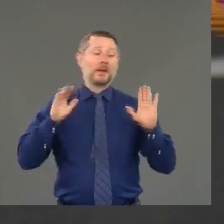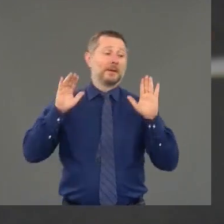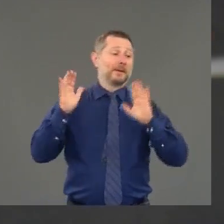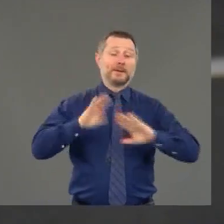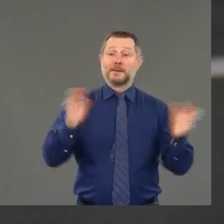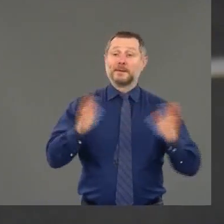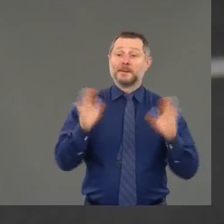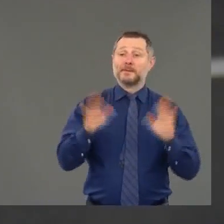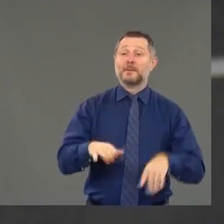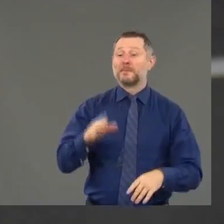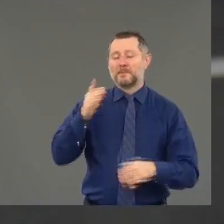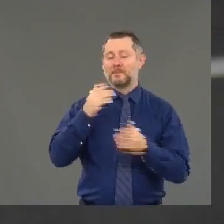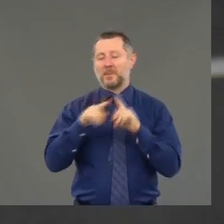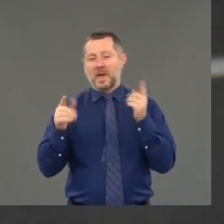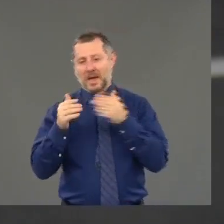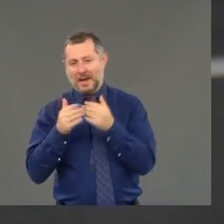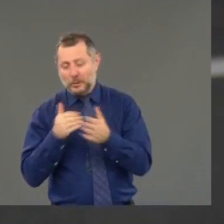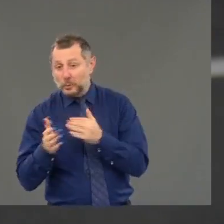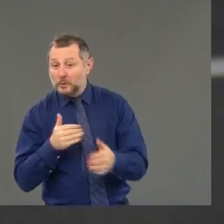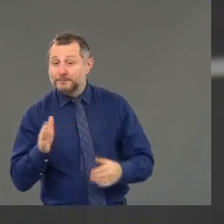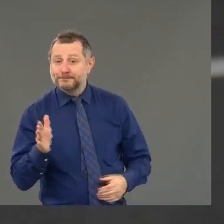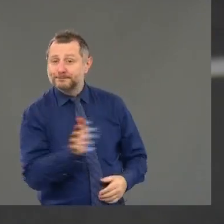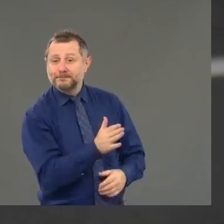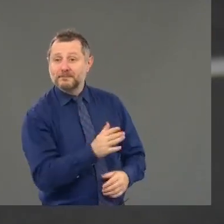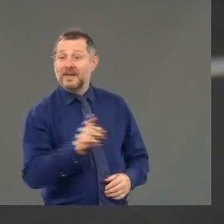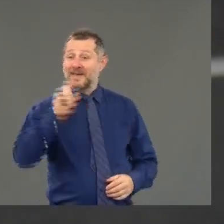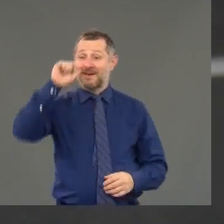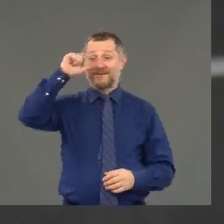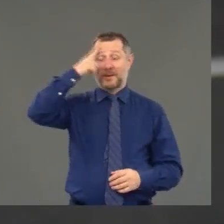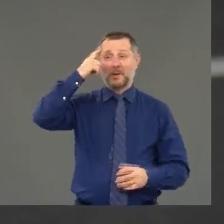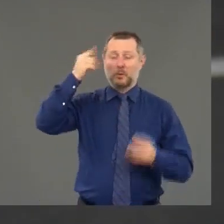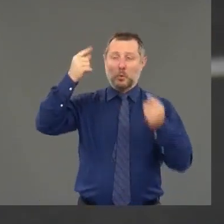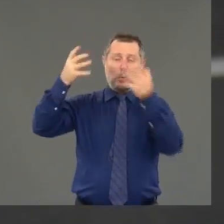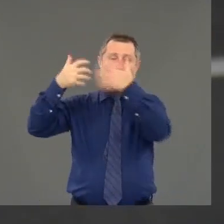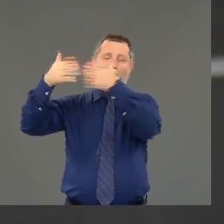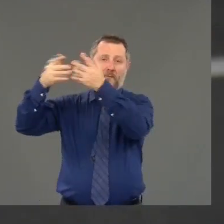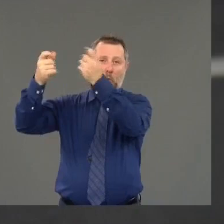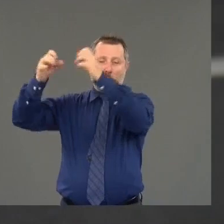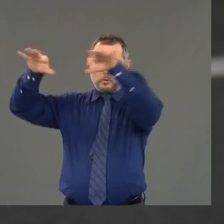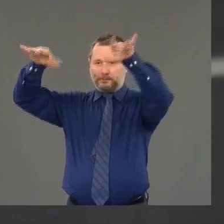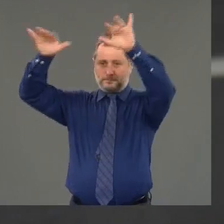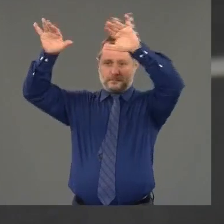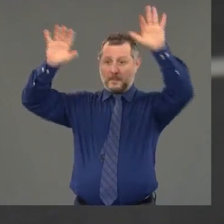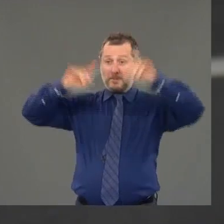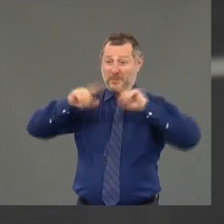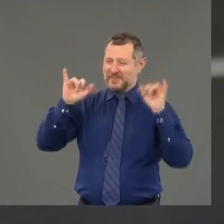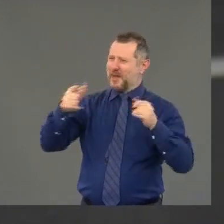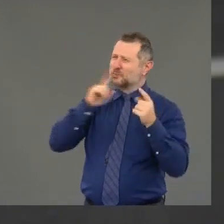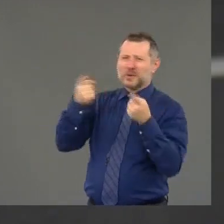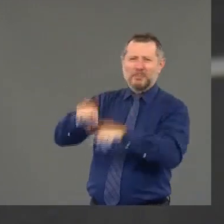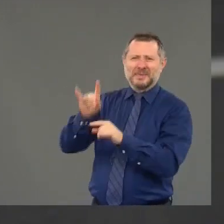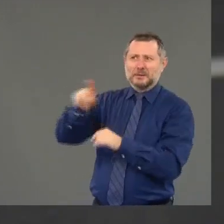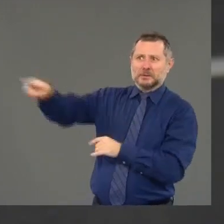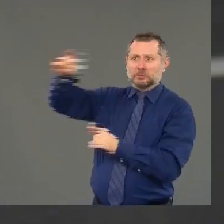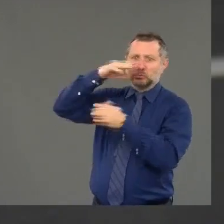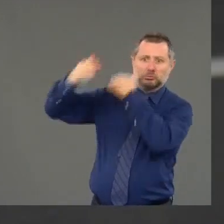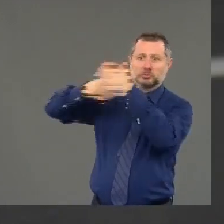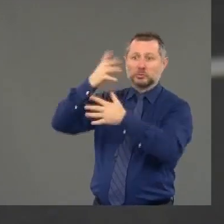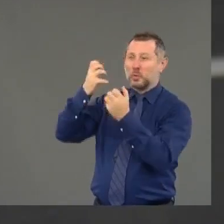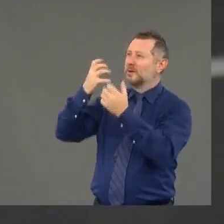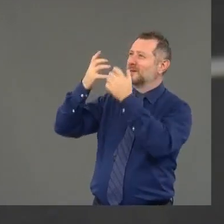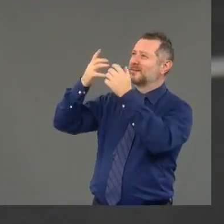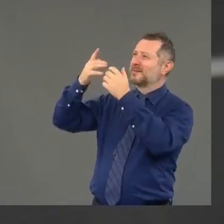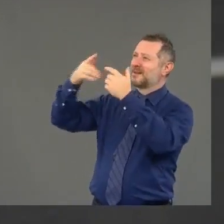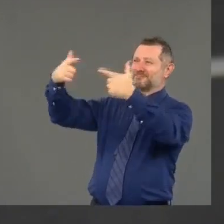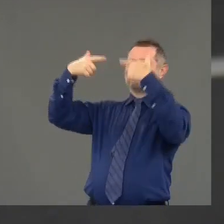But I don't know that any of those things has ever stopped the federal government before. But that's where we were. They wanted to blockade New York.